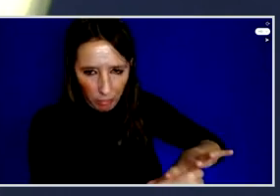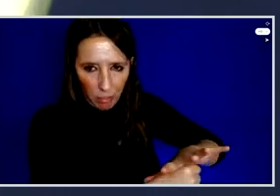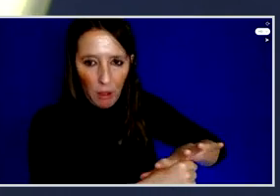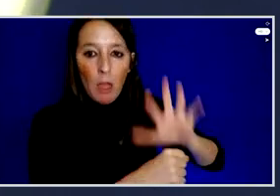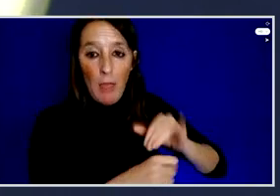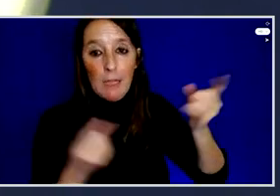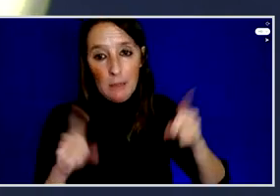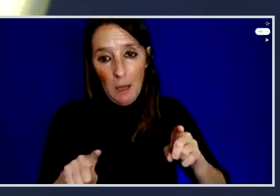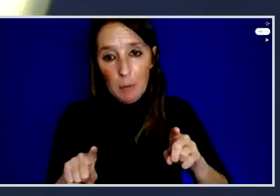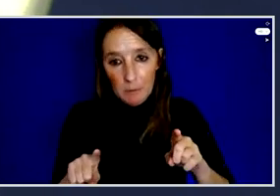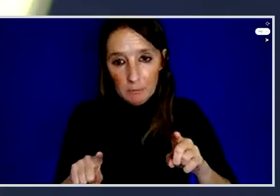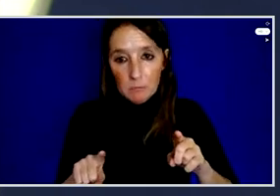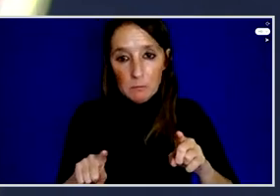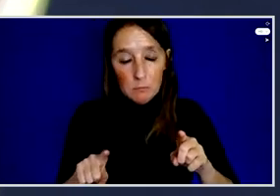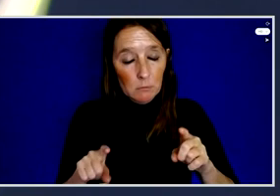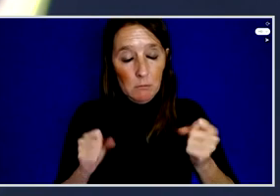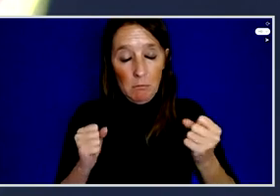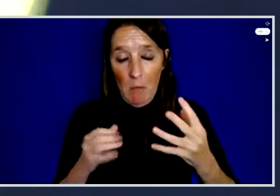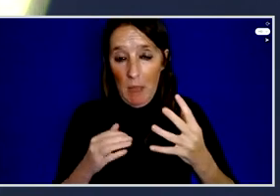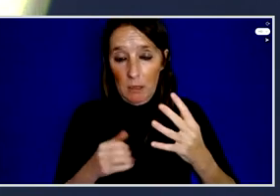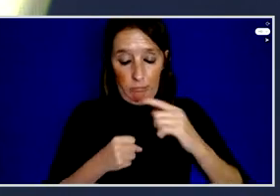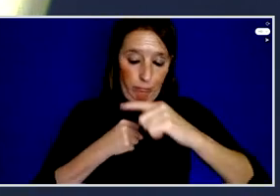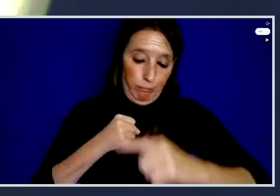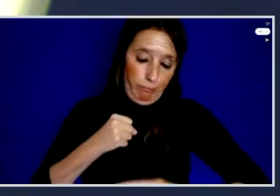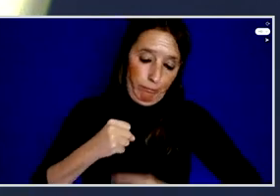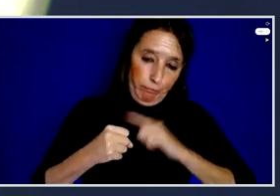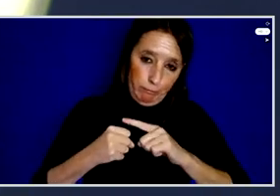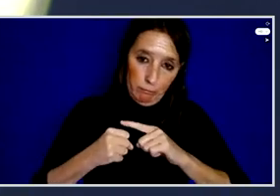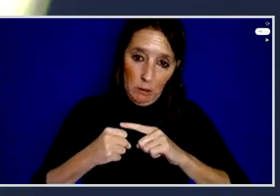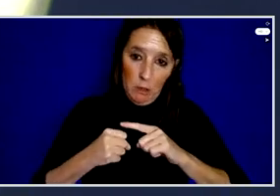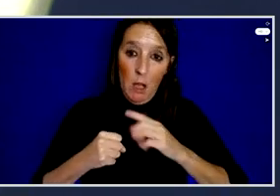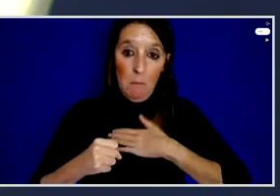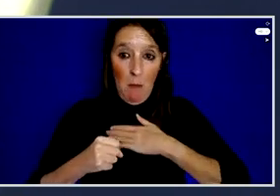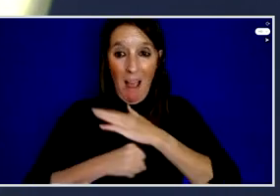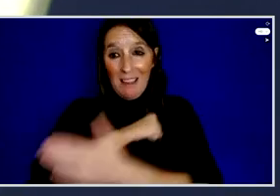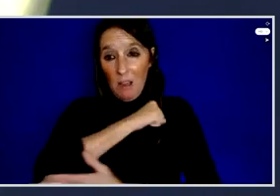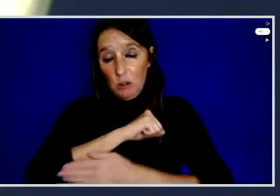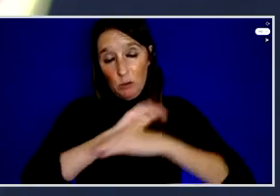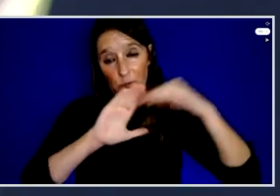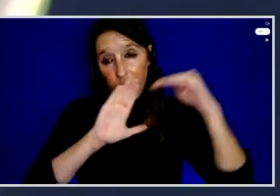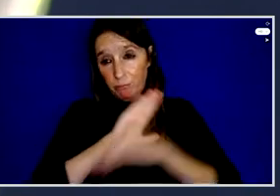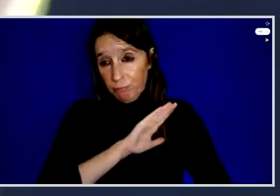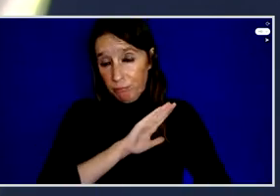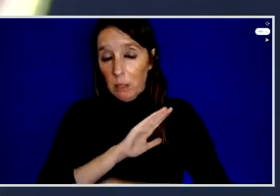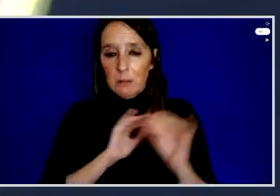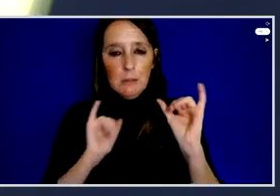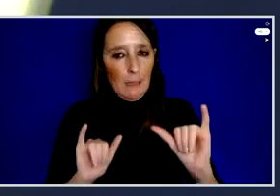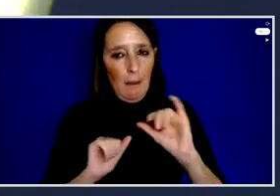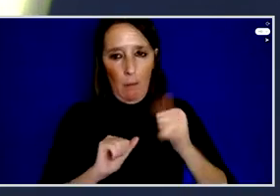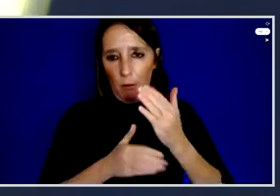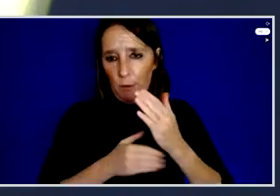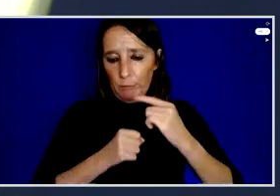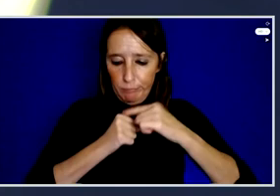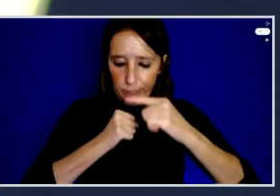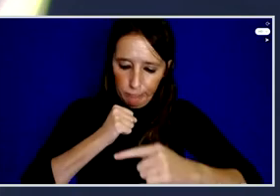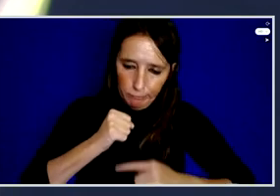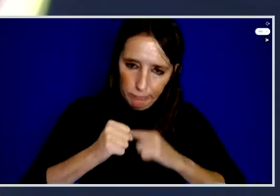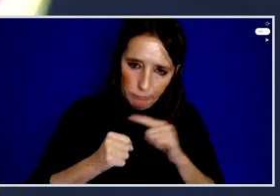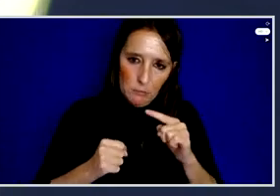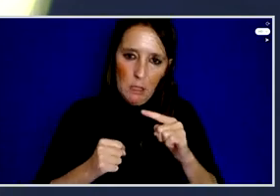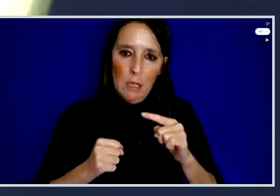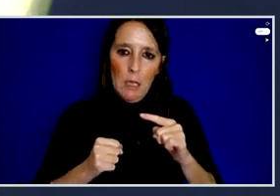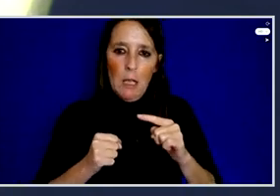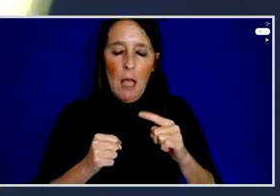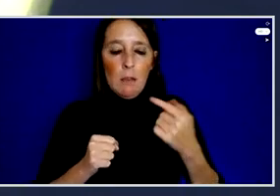many parts of the world it's happening also in my country and like you mentioned slap lawsuits are one of the main tools that are